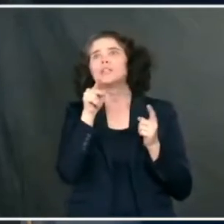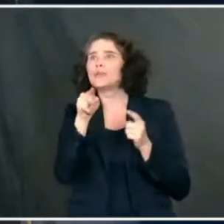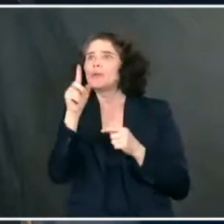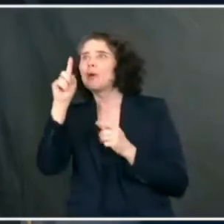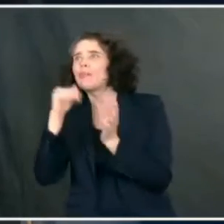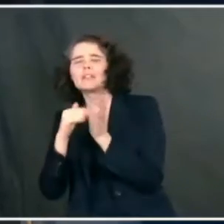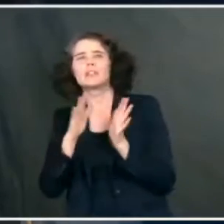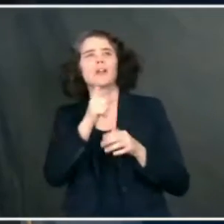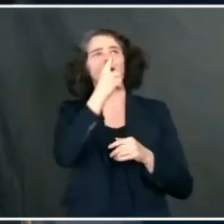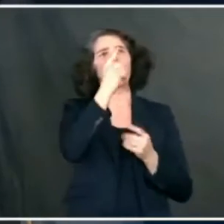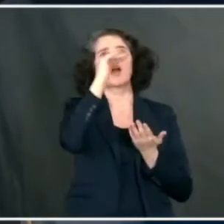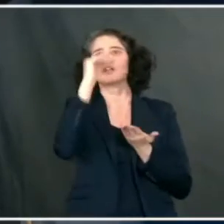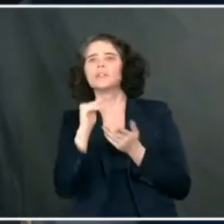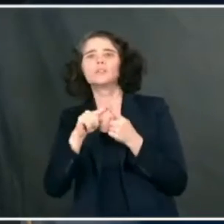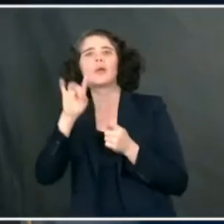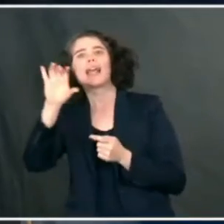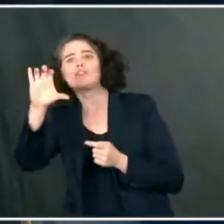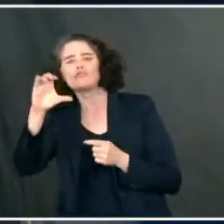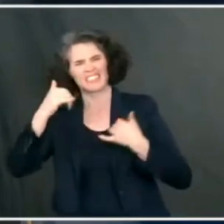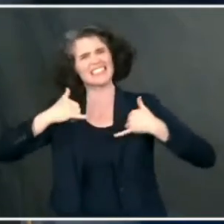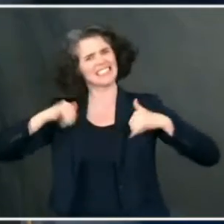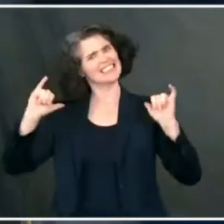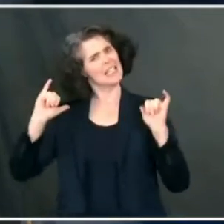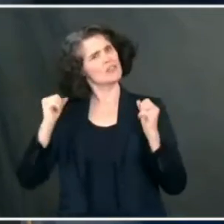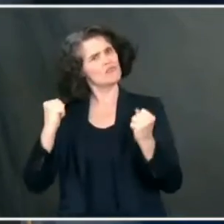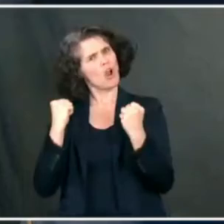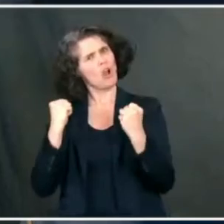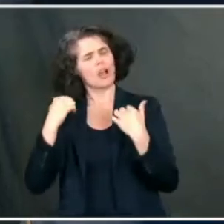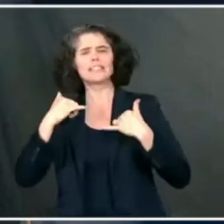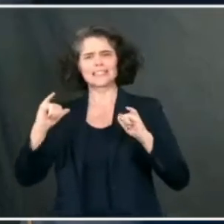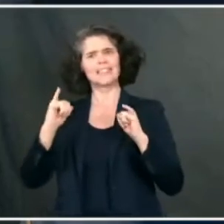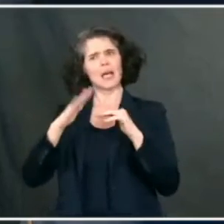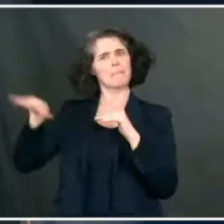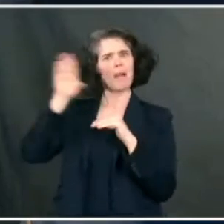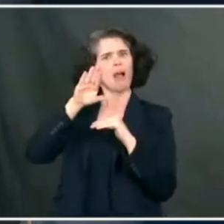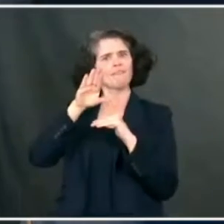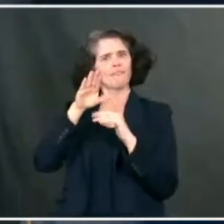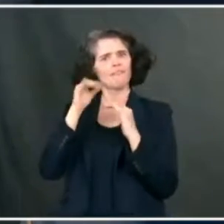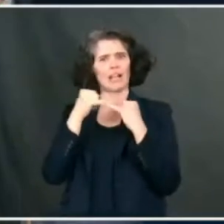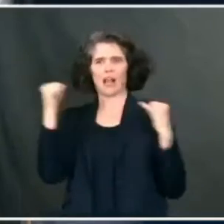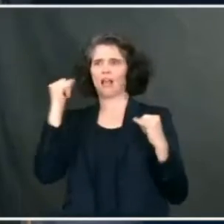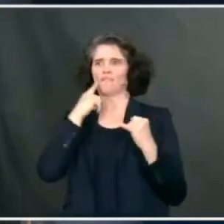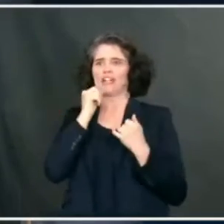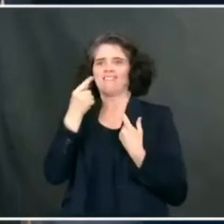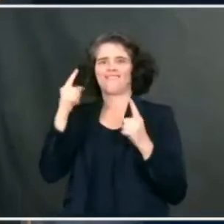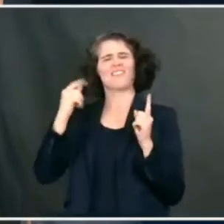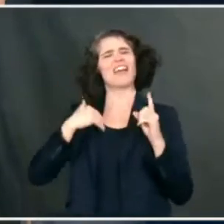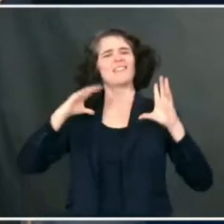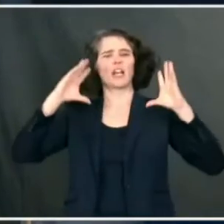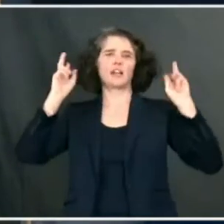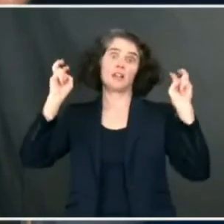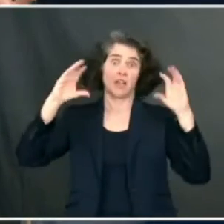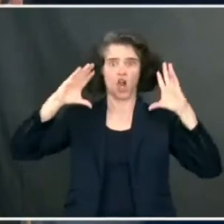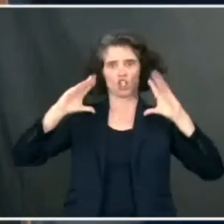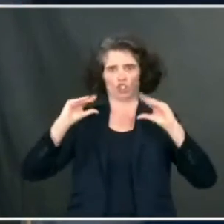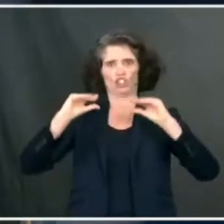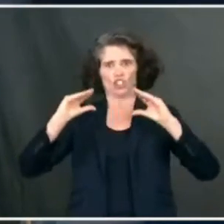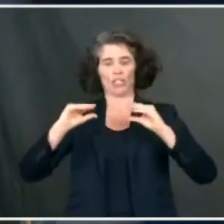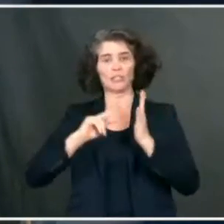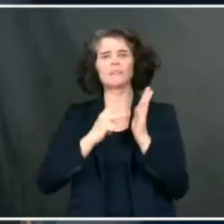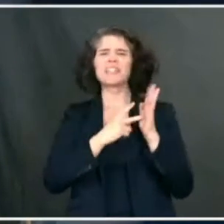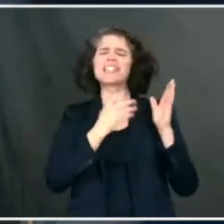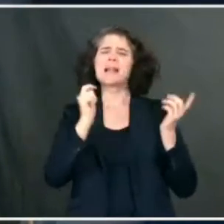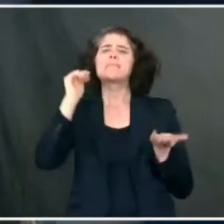something like that, you're still well above the line of not being effective. So there's that cushion that even though it's